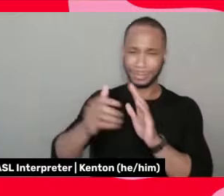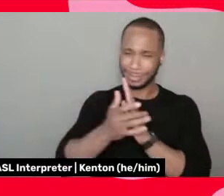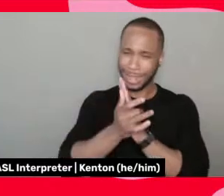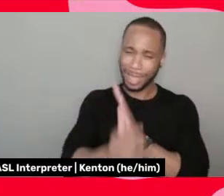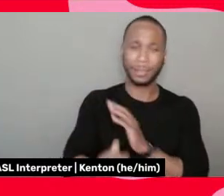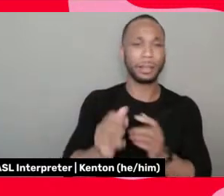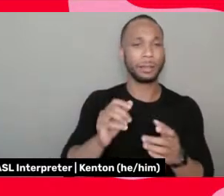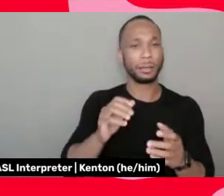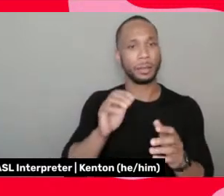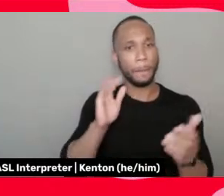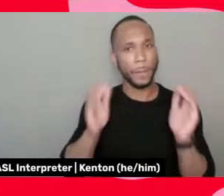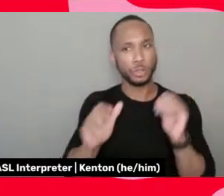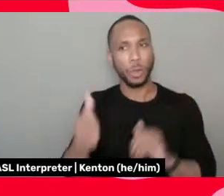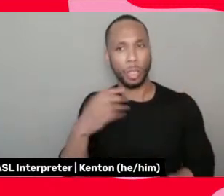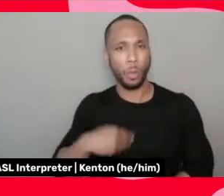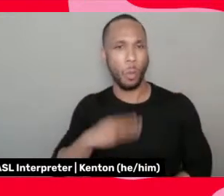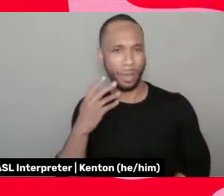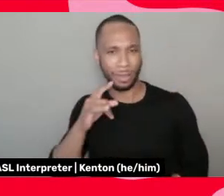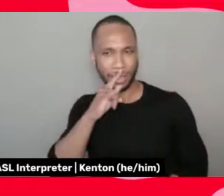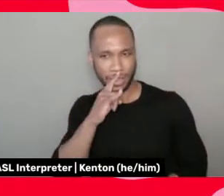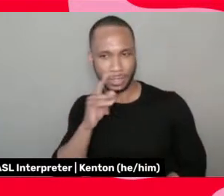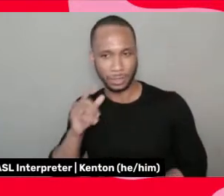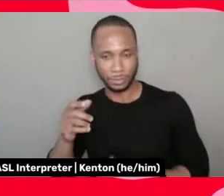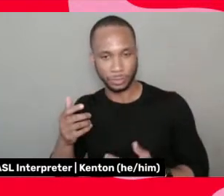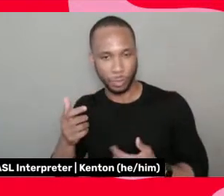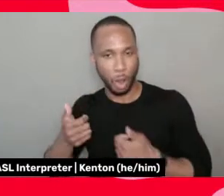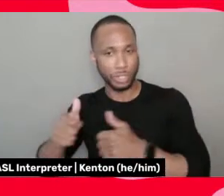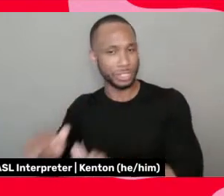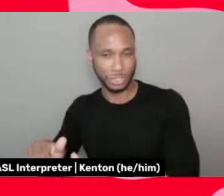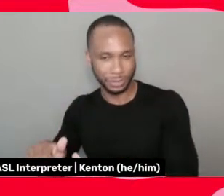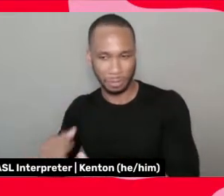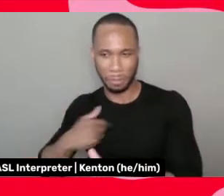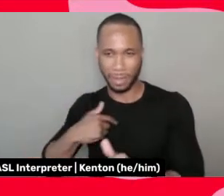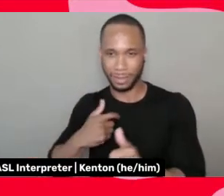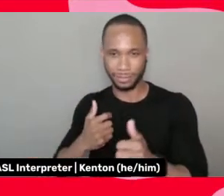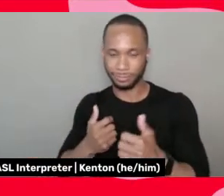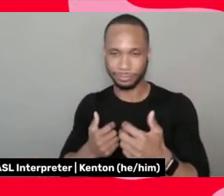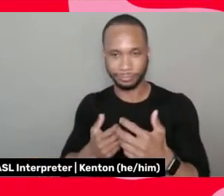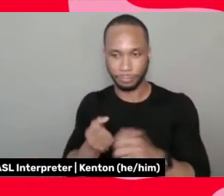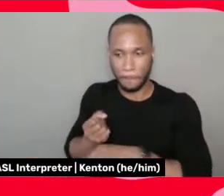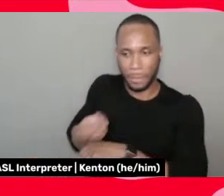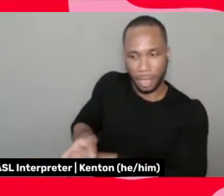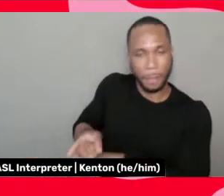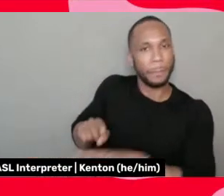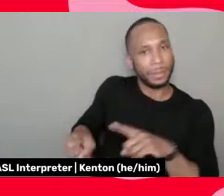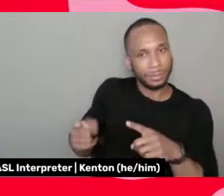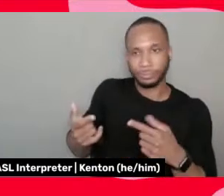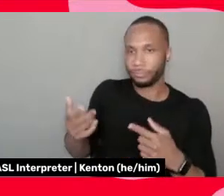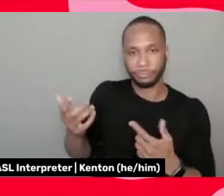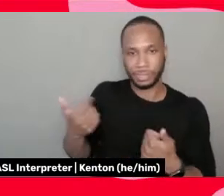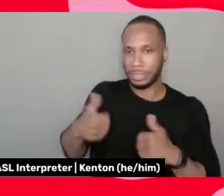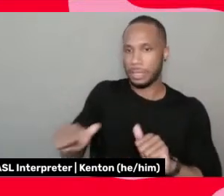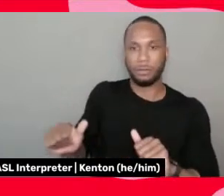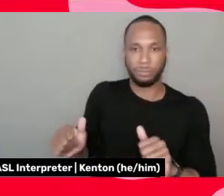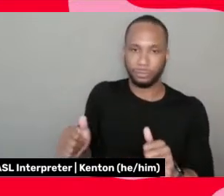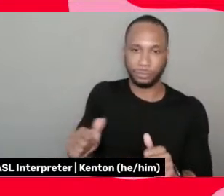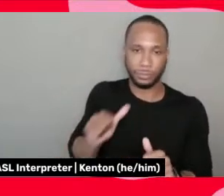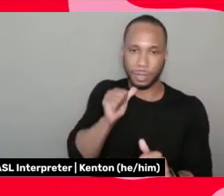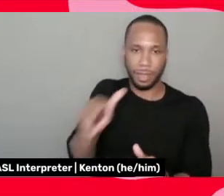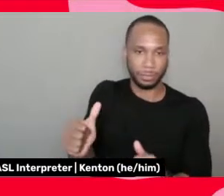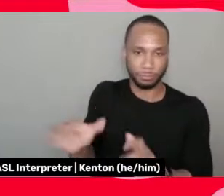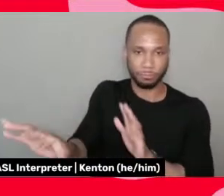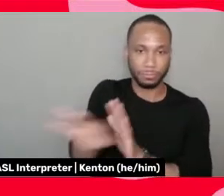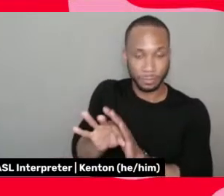kids that were in the audition, but I would, um, you know, get passed over or I couldn't be in a romantic, um,